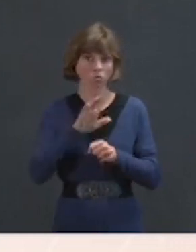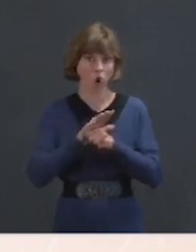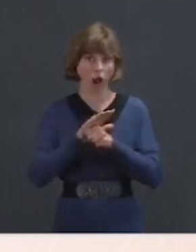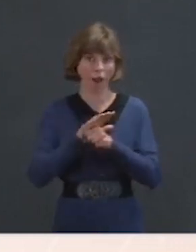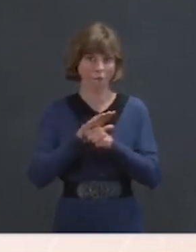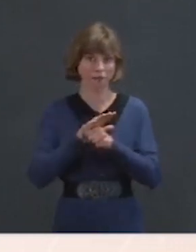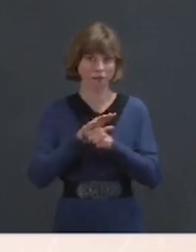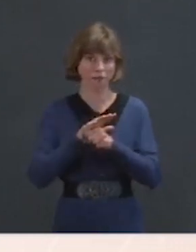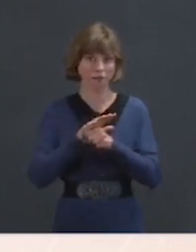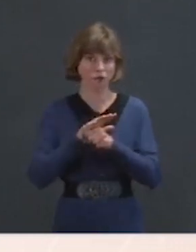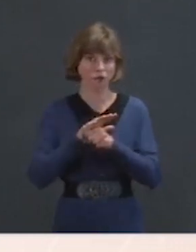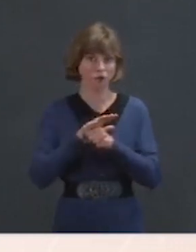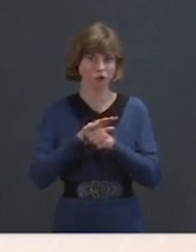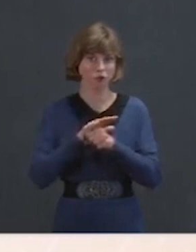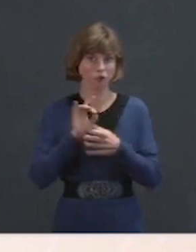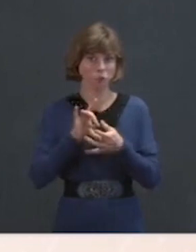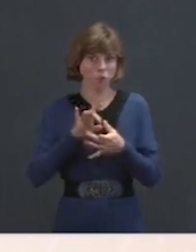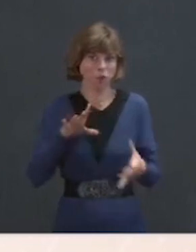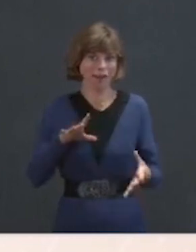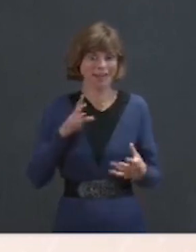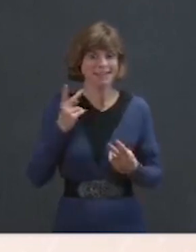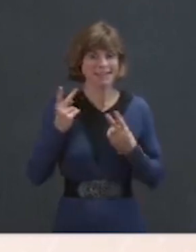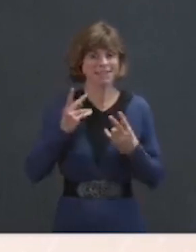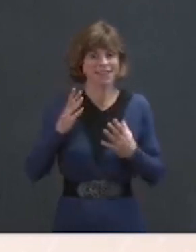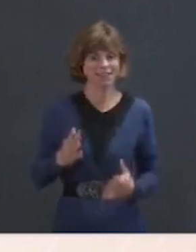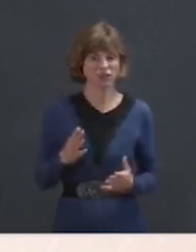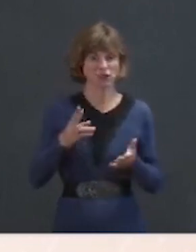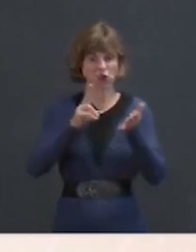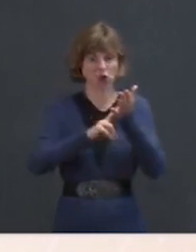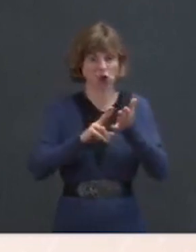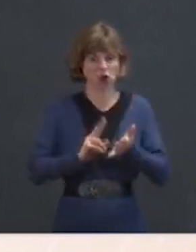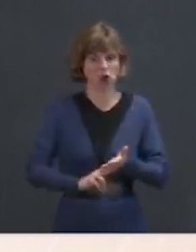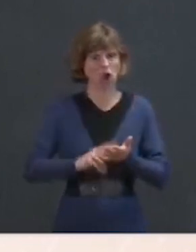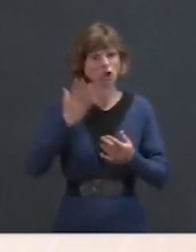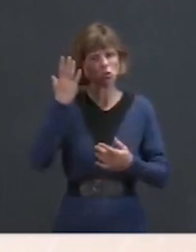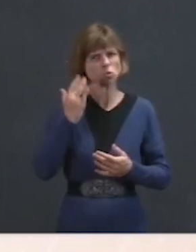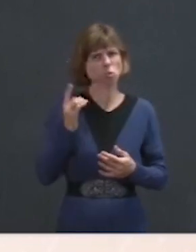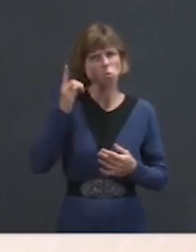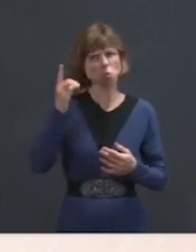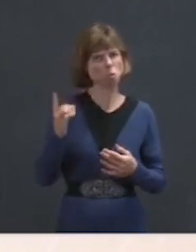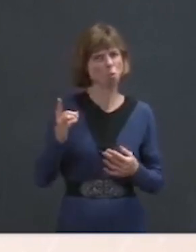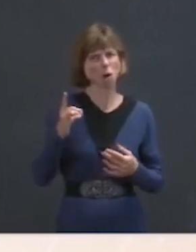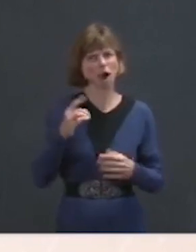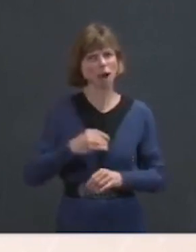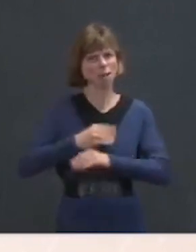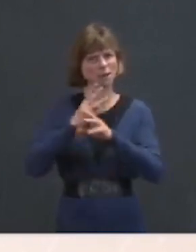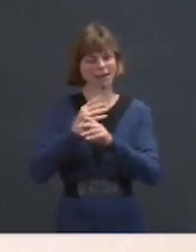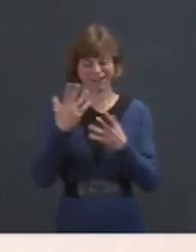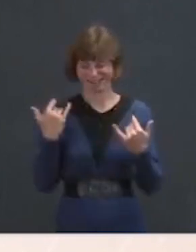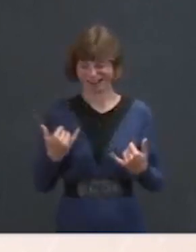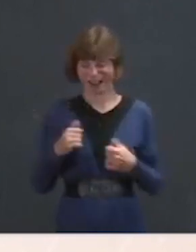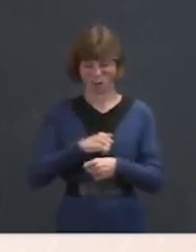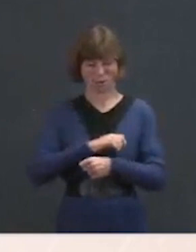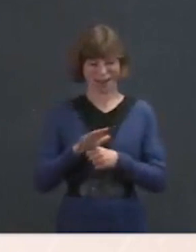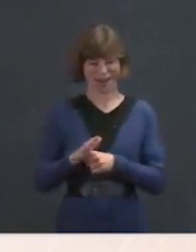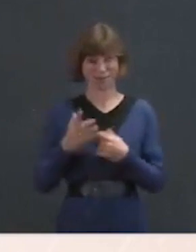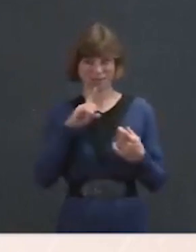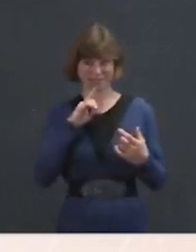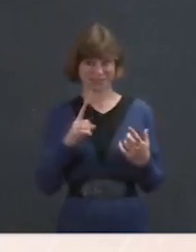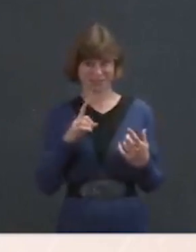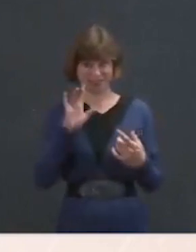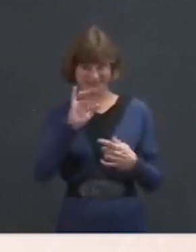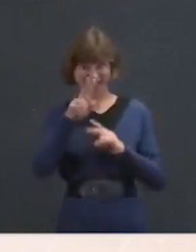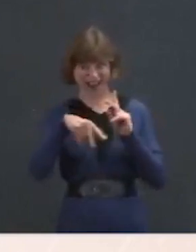why hasn't the administration divulged who the president is being with virtually? I mean, we're in the middle of a pandemic. Isn't that kind of transparency